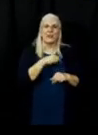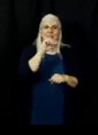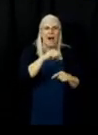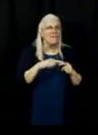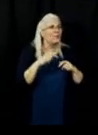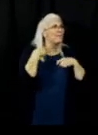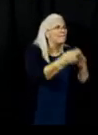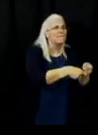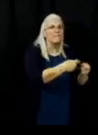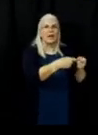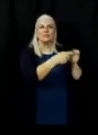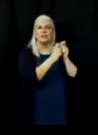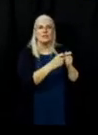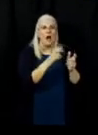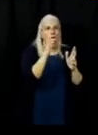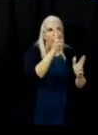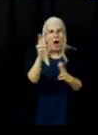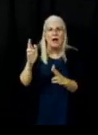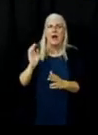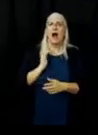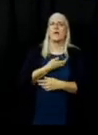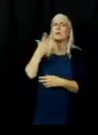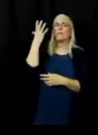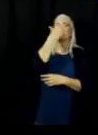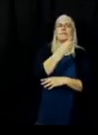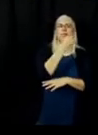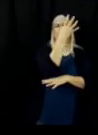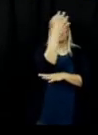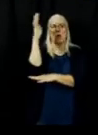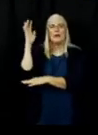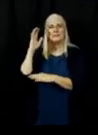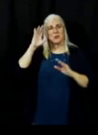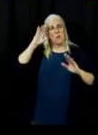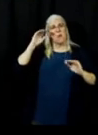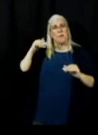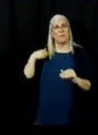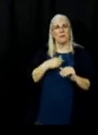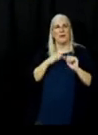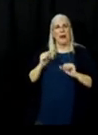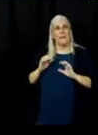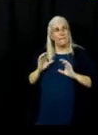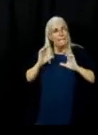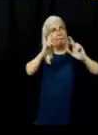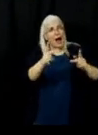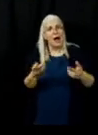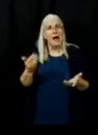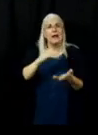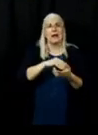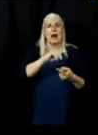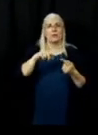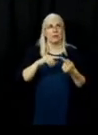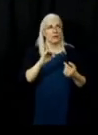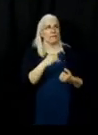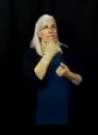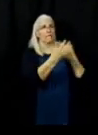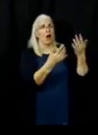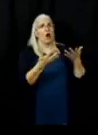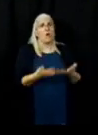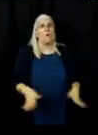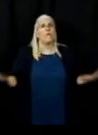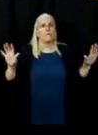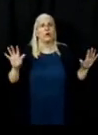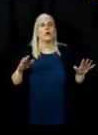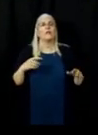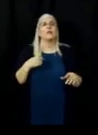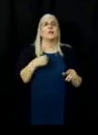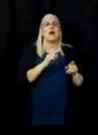forest that you hope to return to once all of this is over. I also am interested